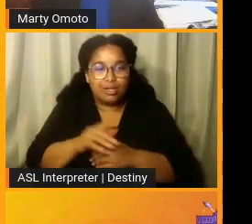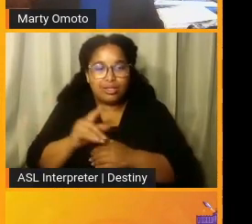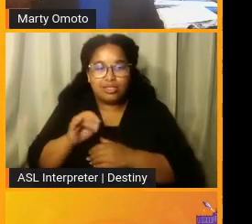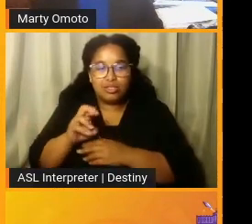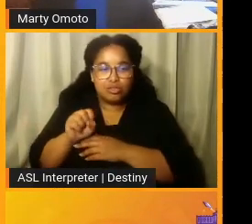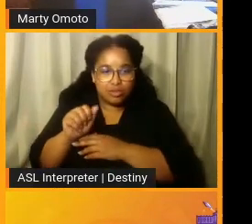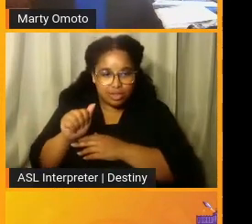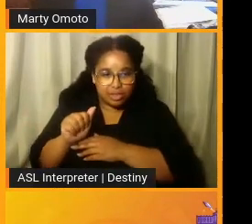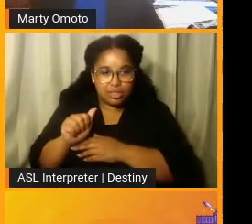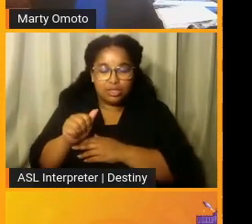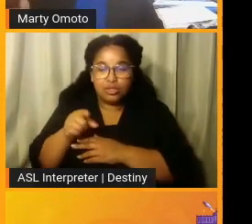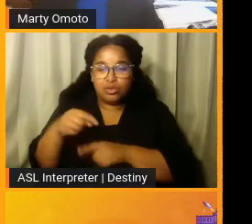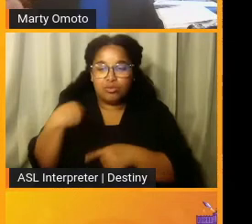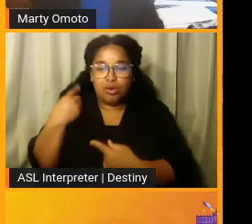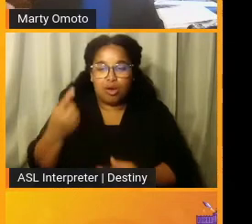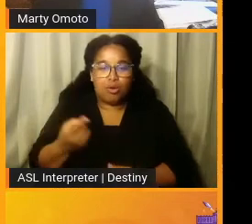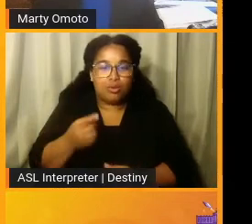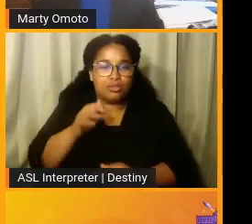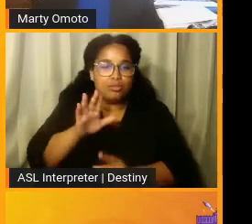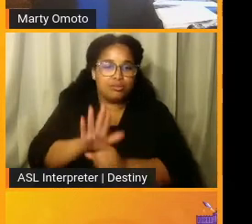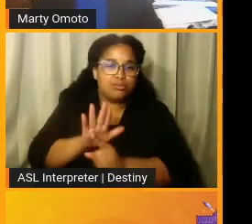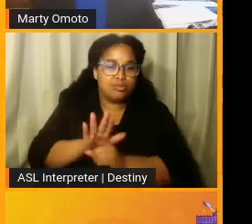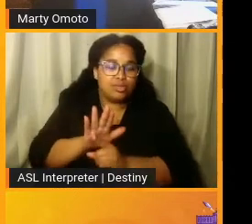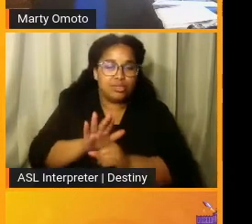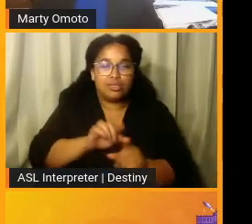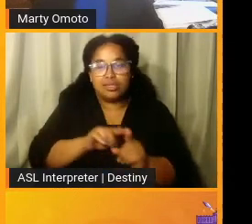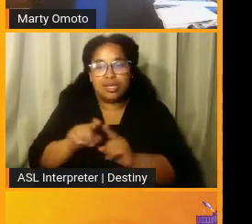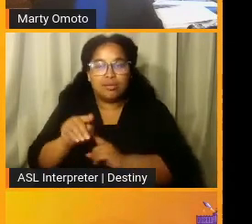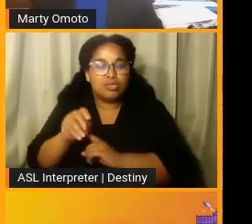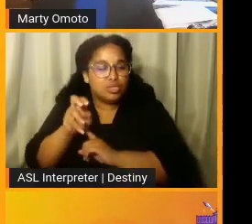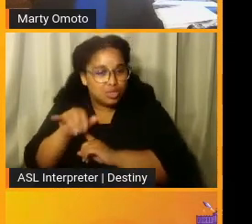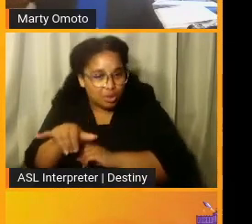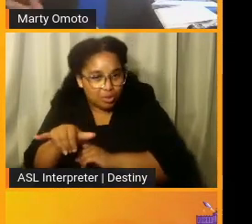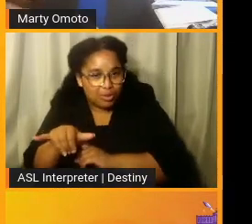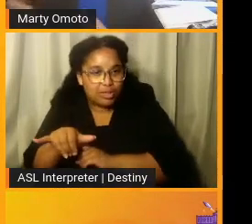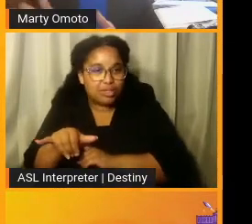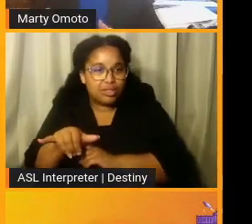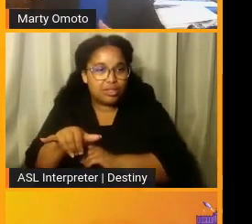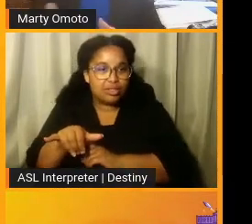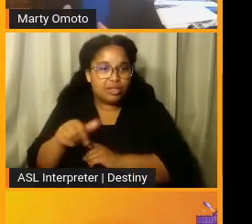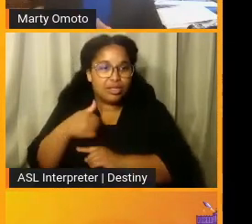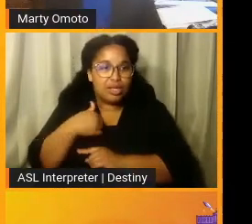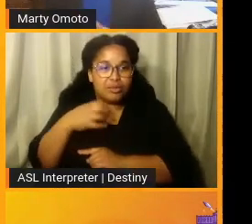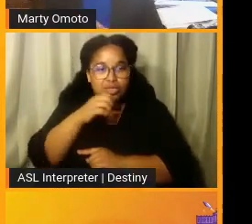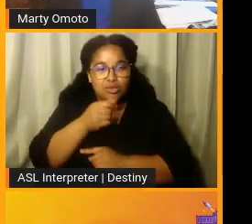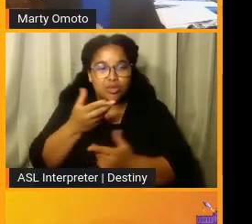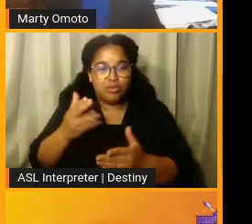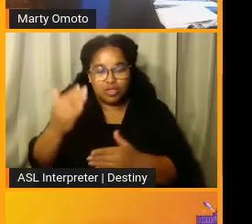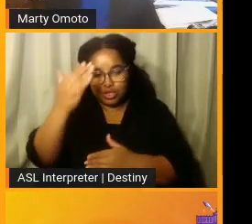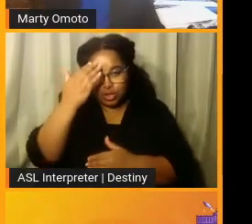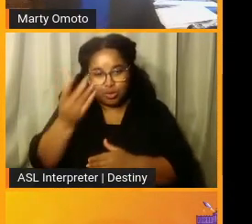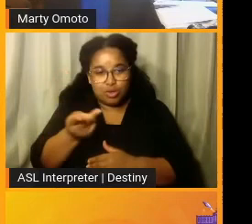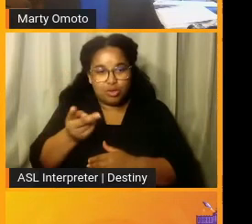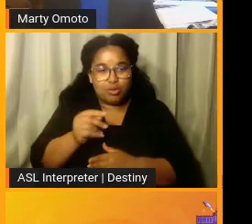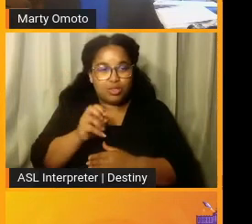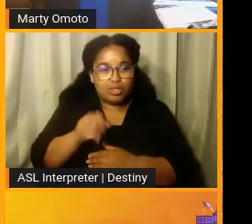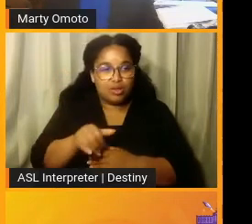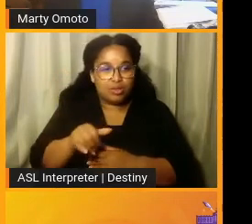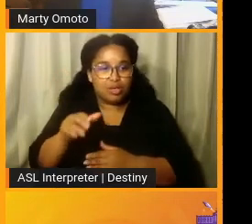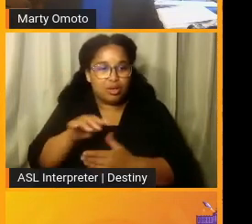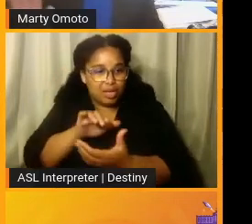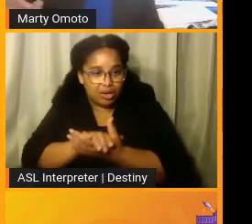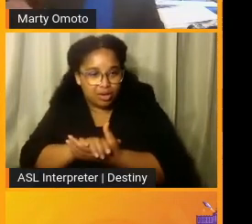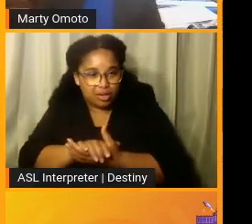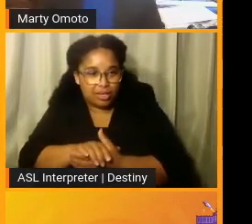you know, you have always been that way. So, and so is actually Tony. And I'm, I'm assuming they know that you and Tony Anderson are married, right? So